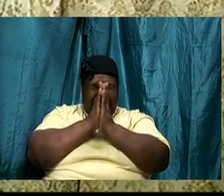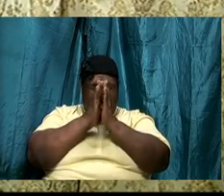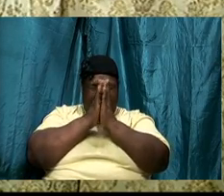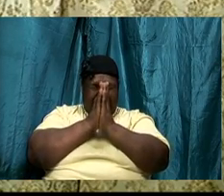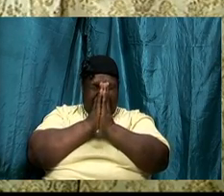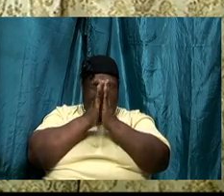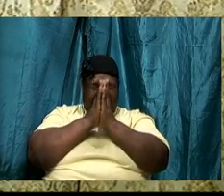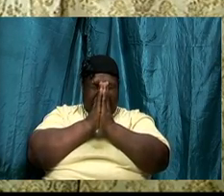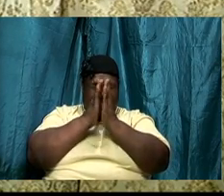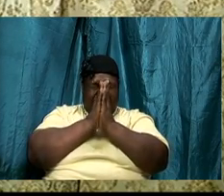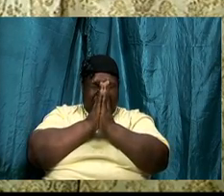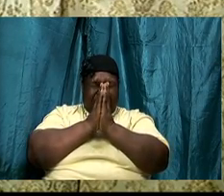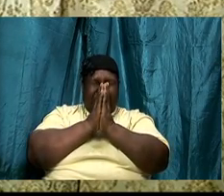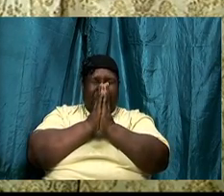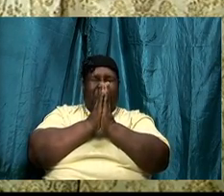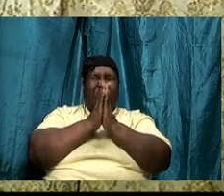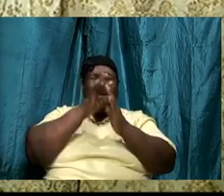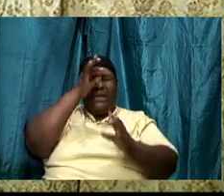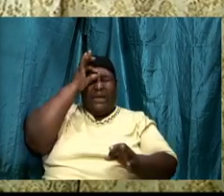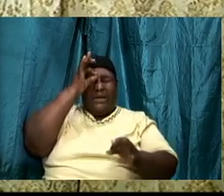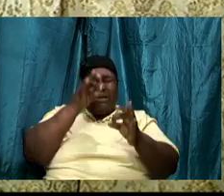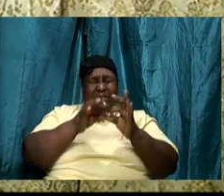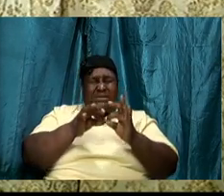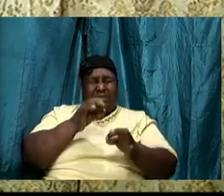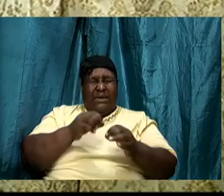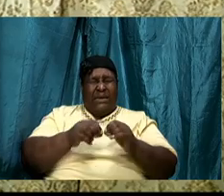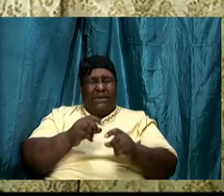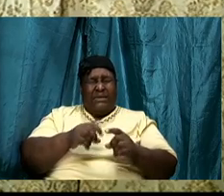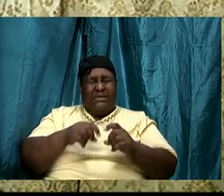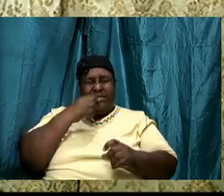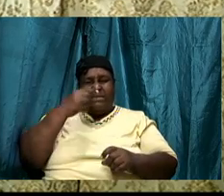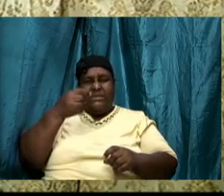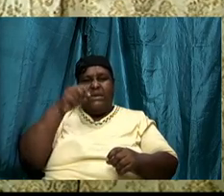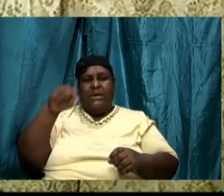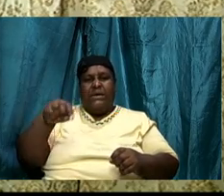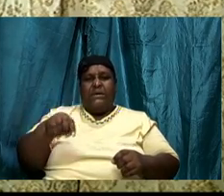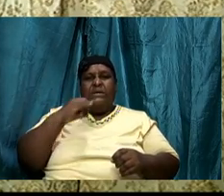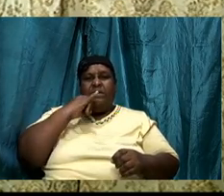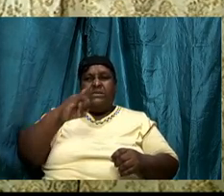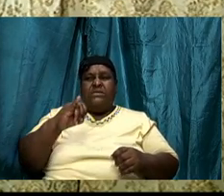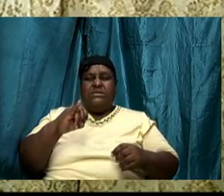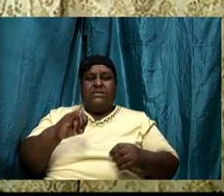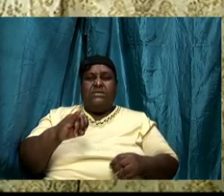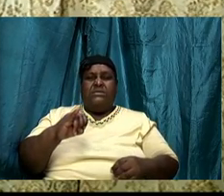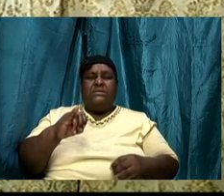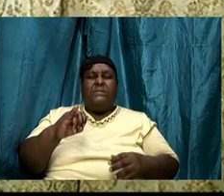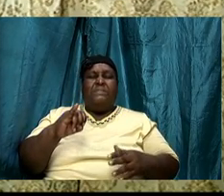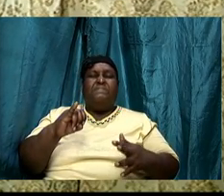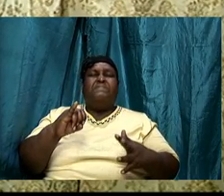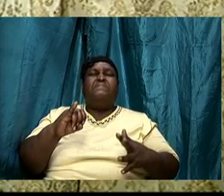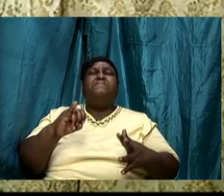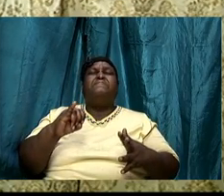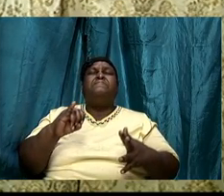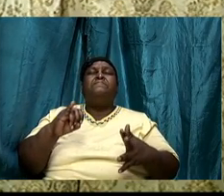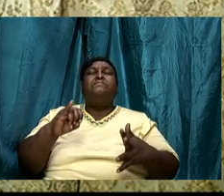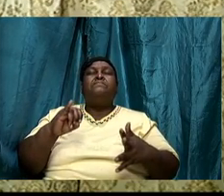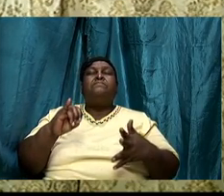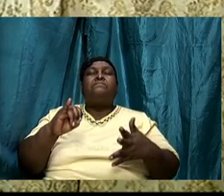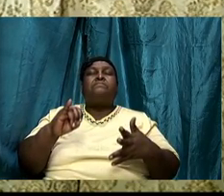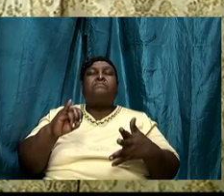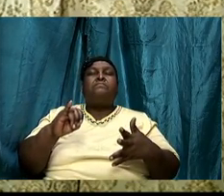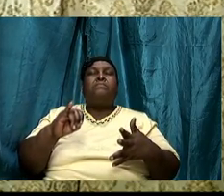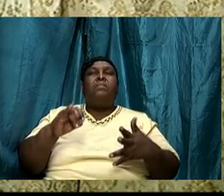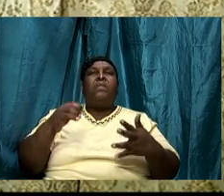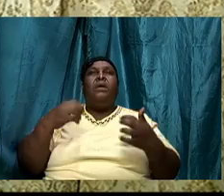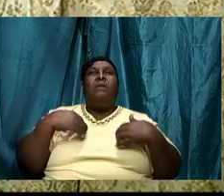that this is it I am going to know just you know I can't take a particular thing anymore we haven't really been